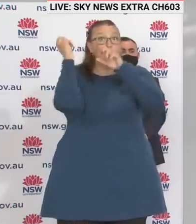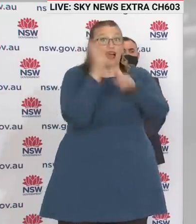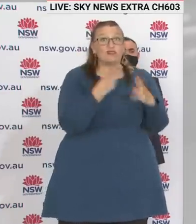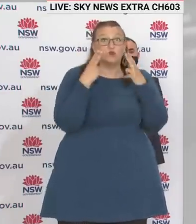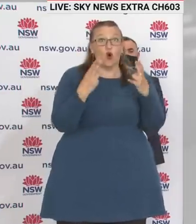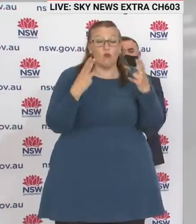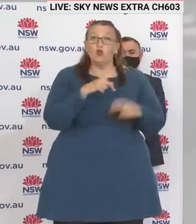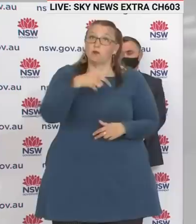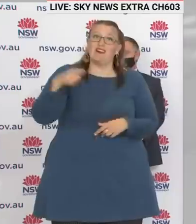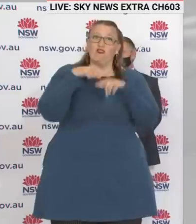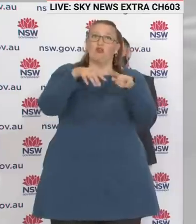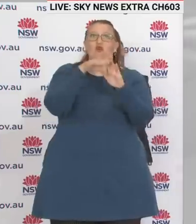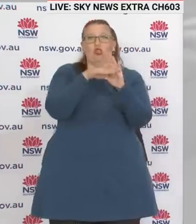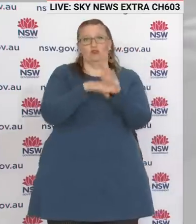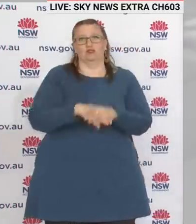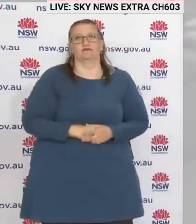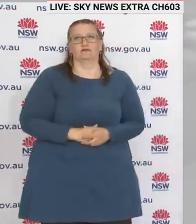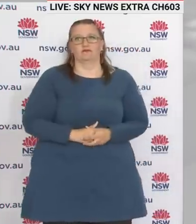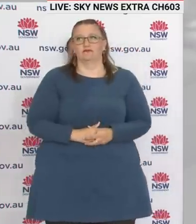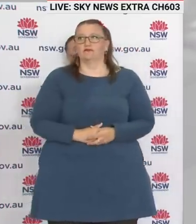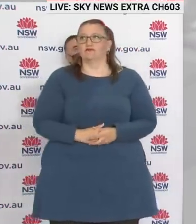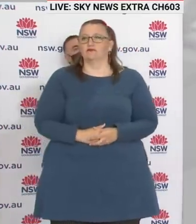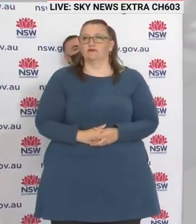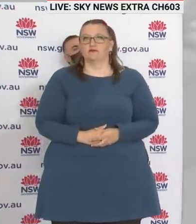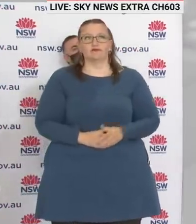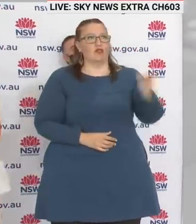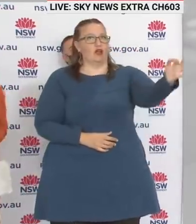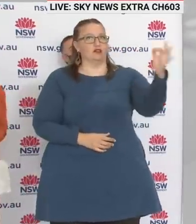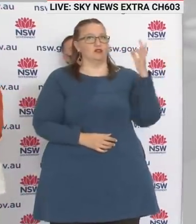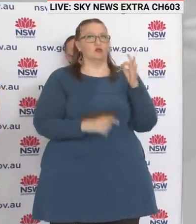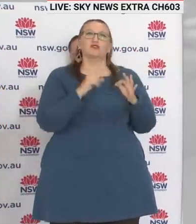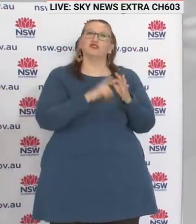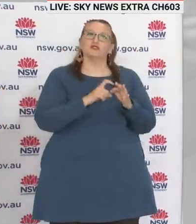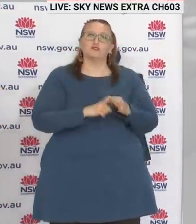the future of our freedom relies on it. Our ability to get out of this quickly relies on it. Don't get...